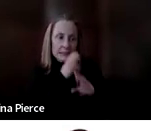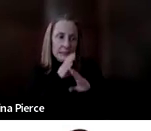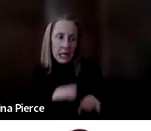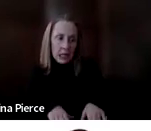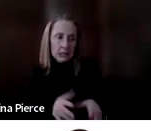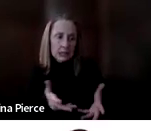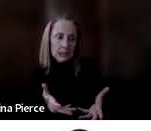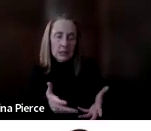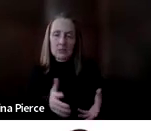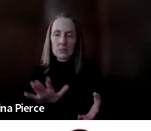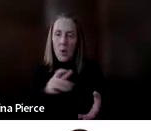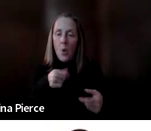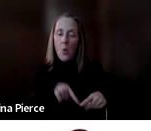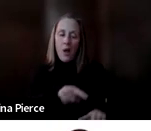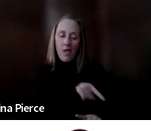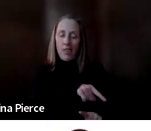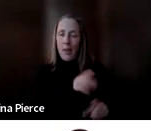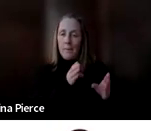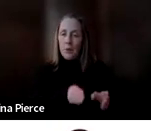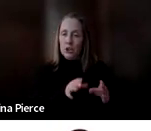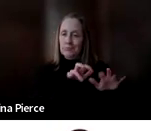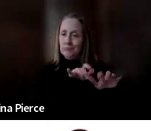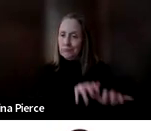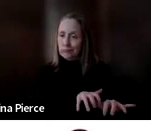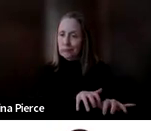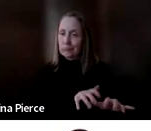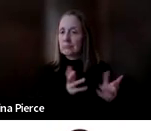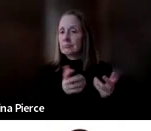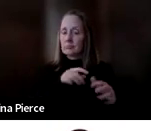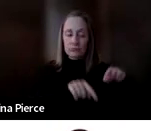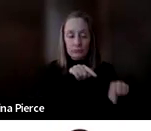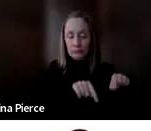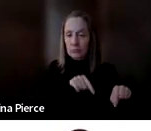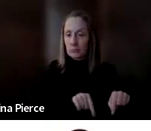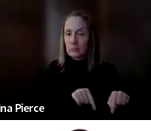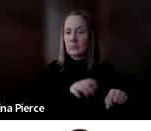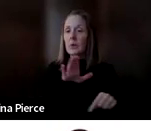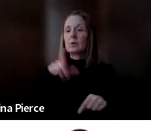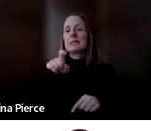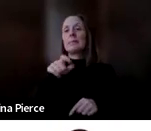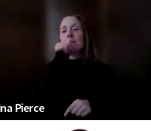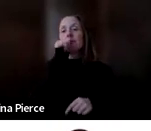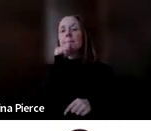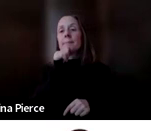formulating what they want to say on their device. But I encourage you to be patient and to live